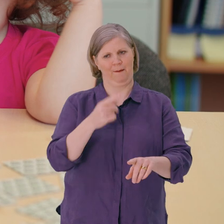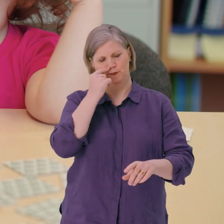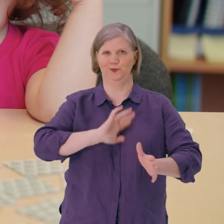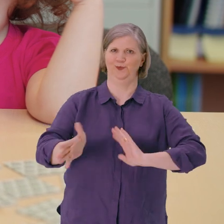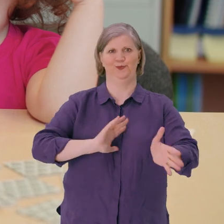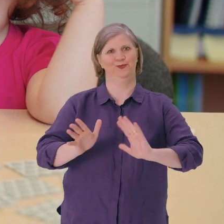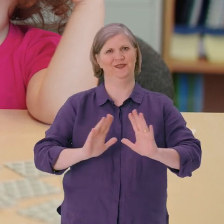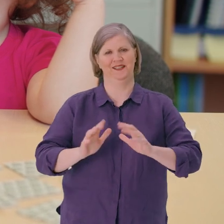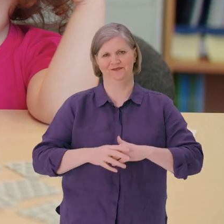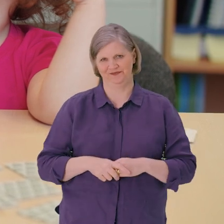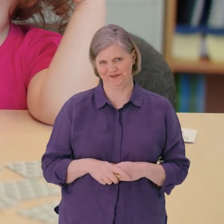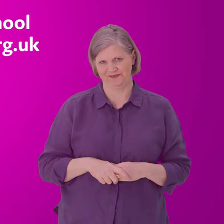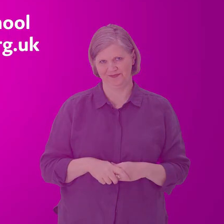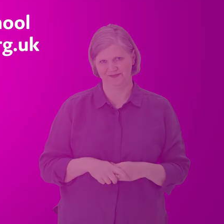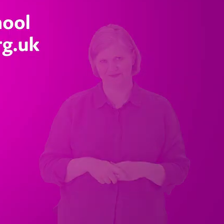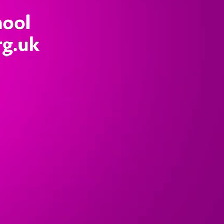ability in sign language.